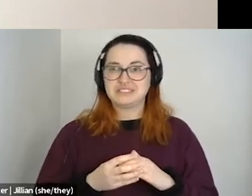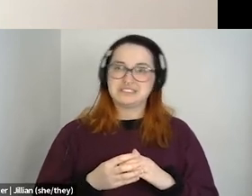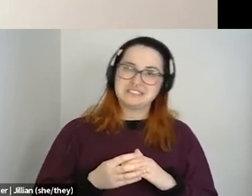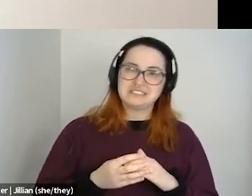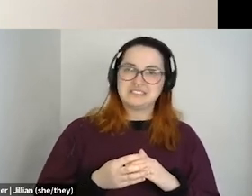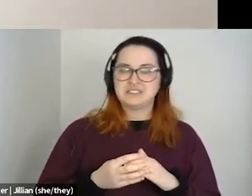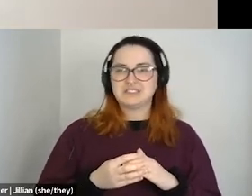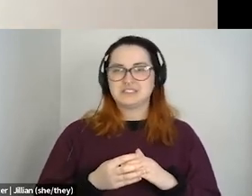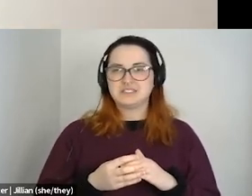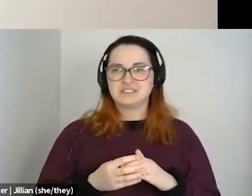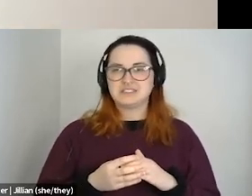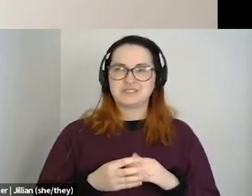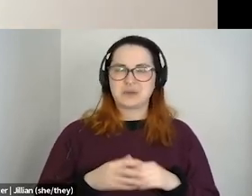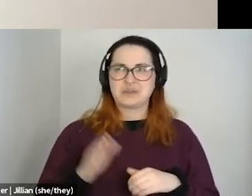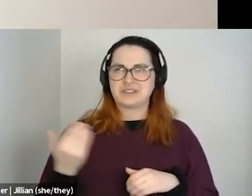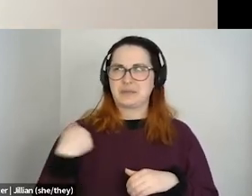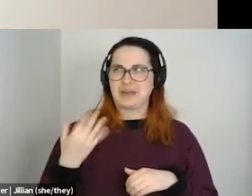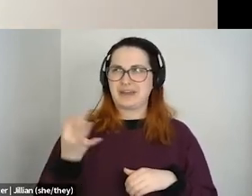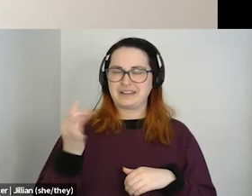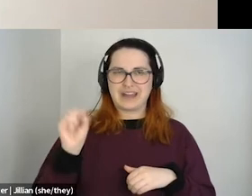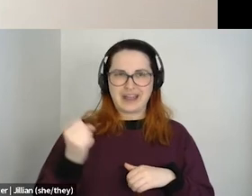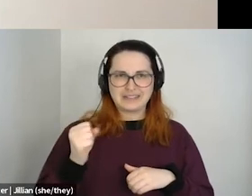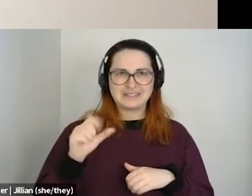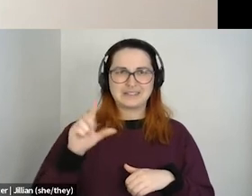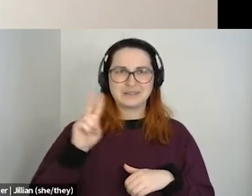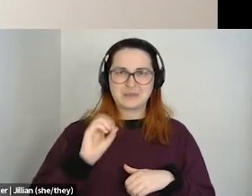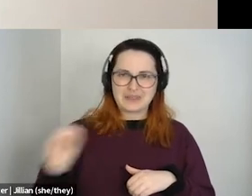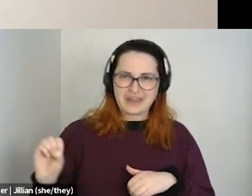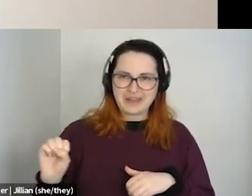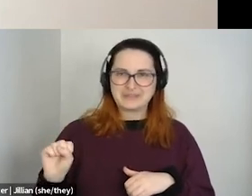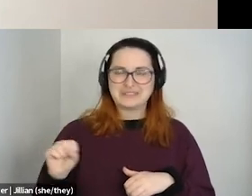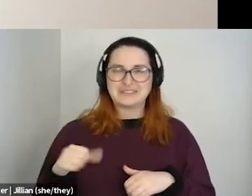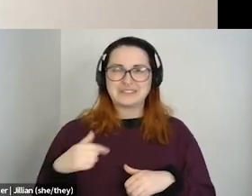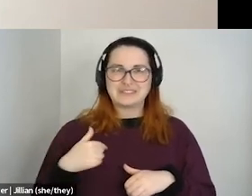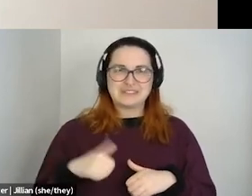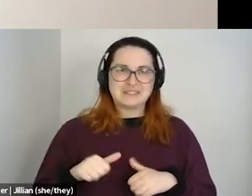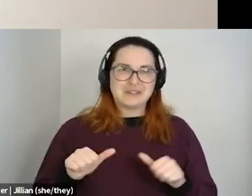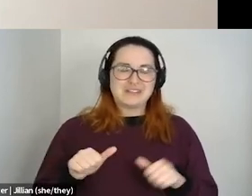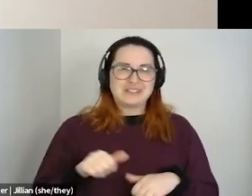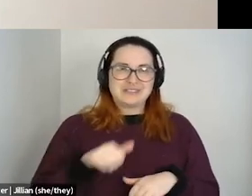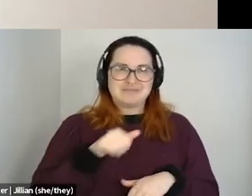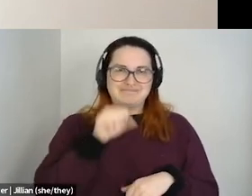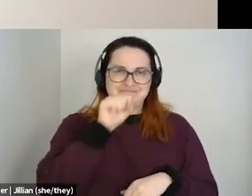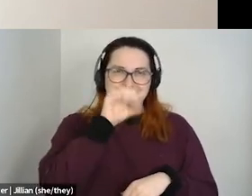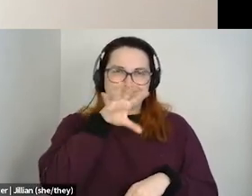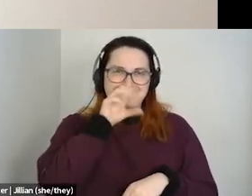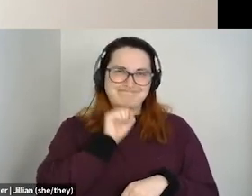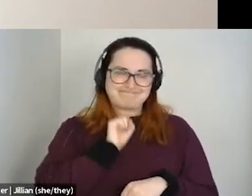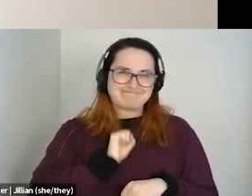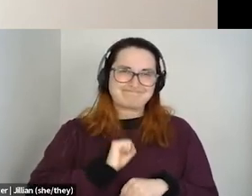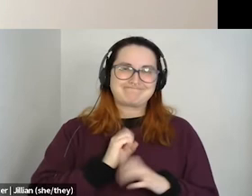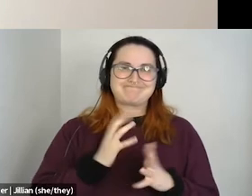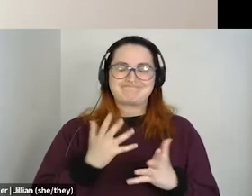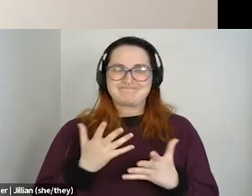like late nineties, early two thousands, um, you know, trying to sort of figure out who you are and